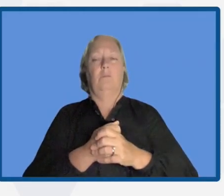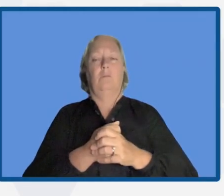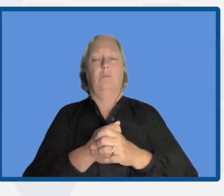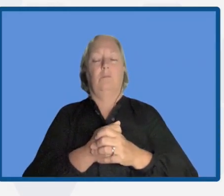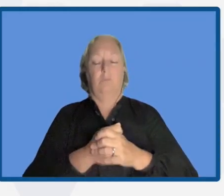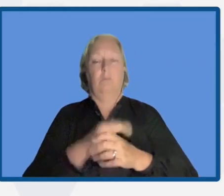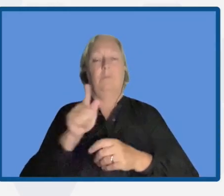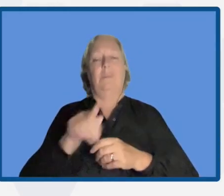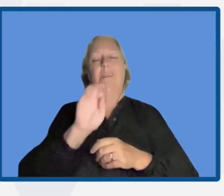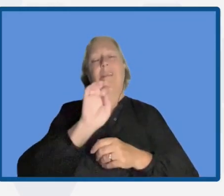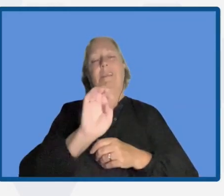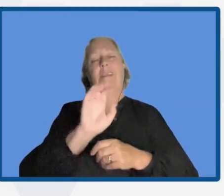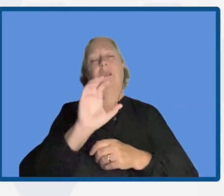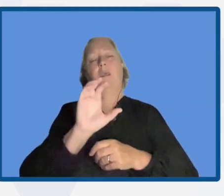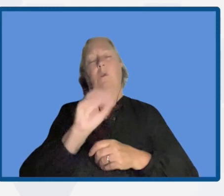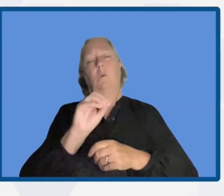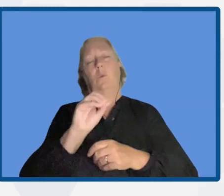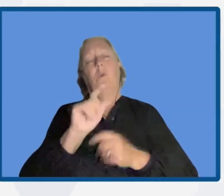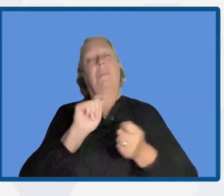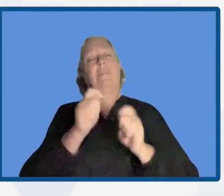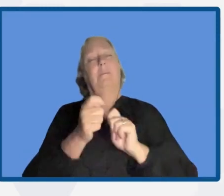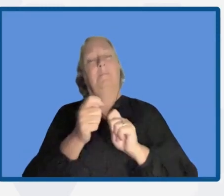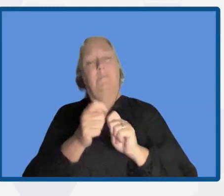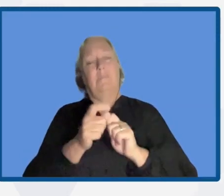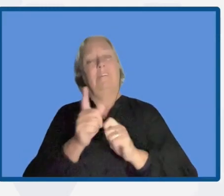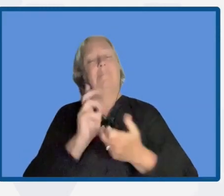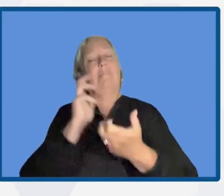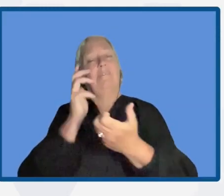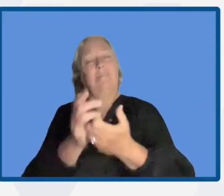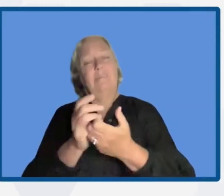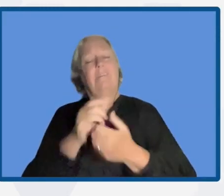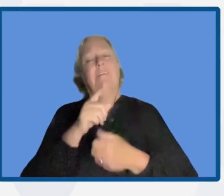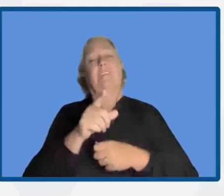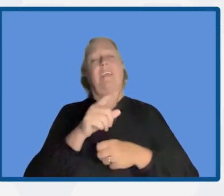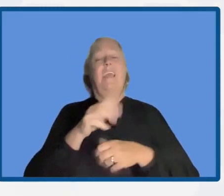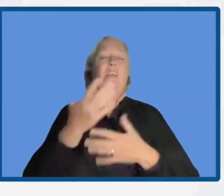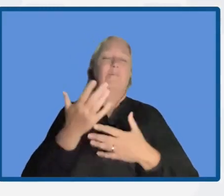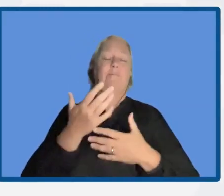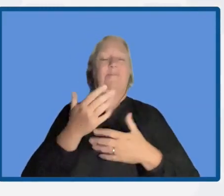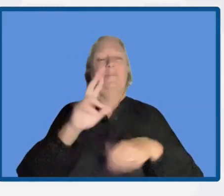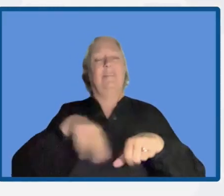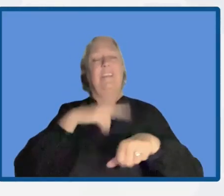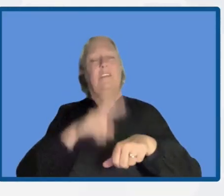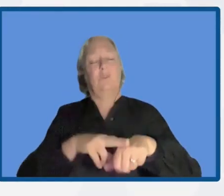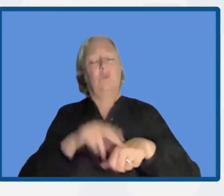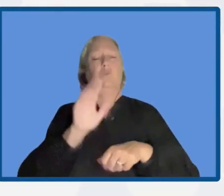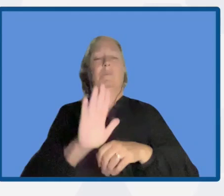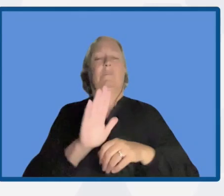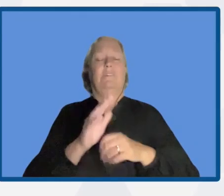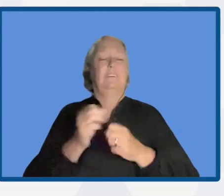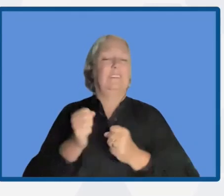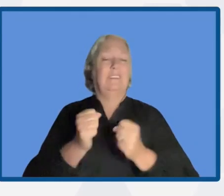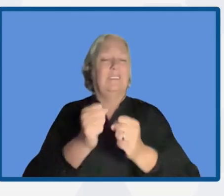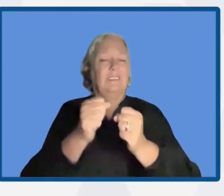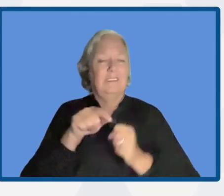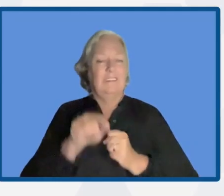-based adaptations are built in line with national strategies such as the national biodiversity strategy which is going to be